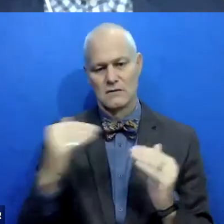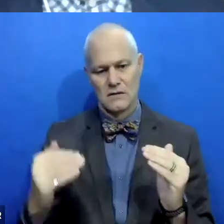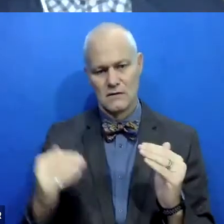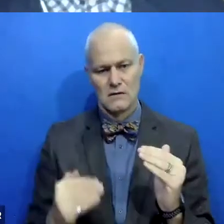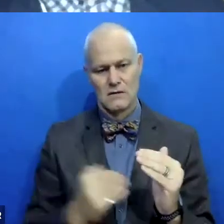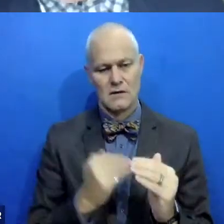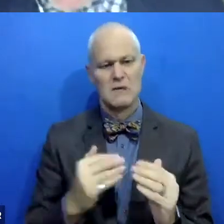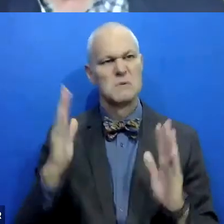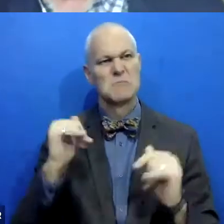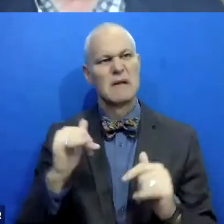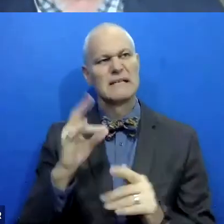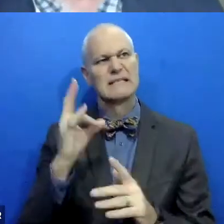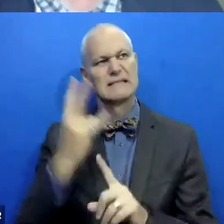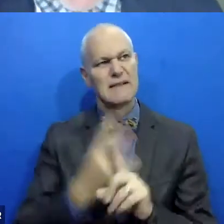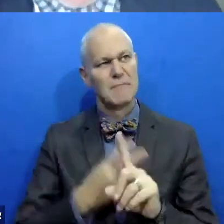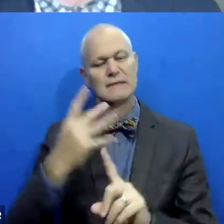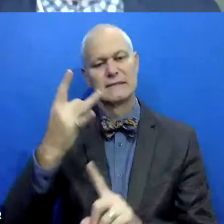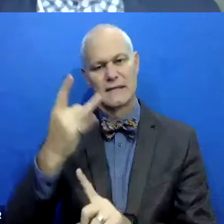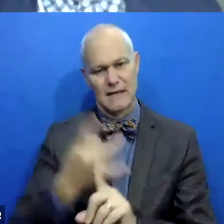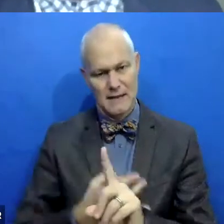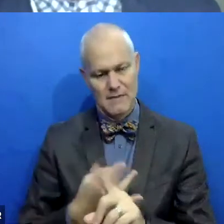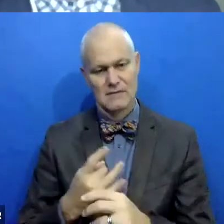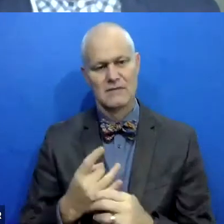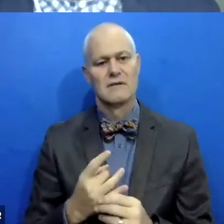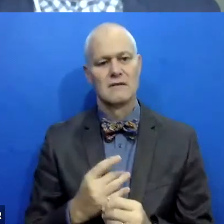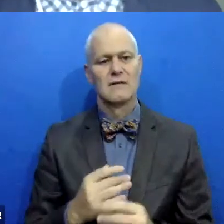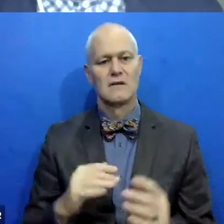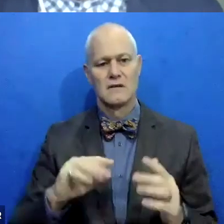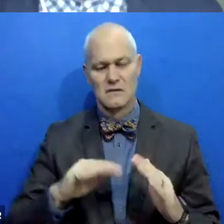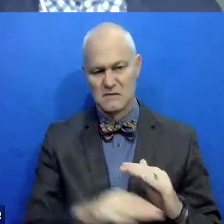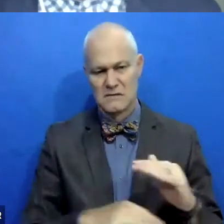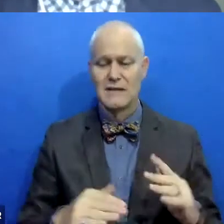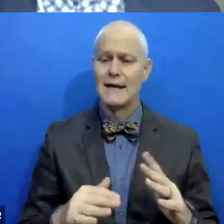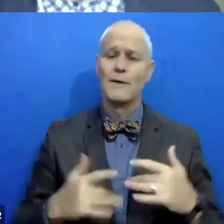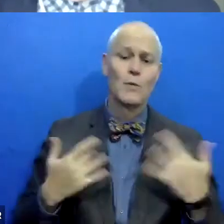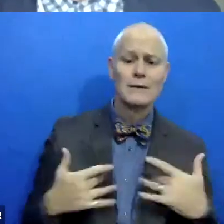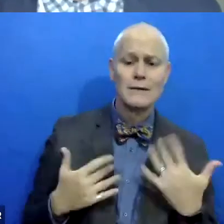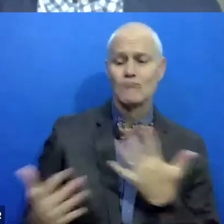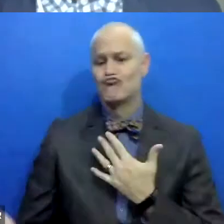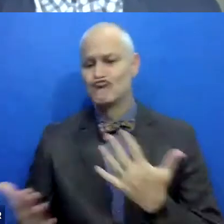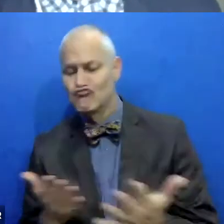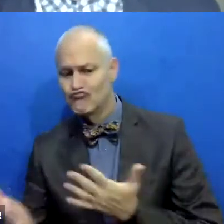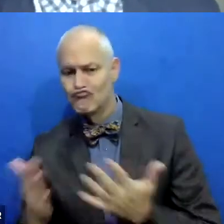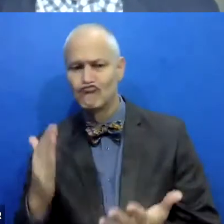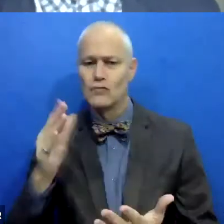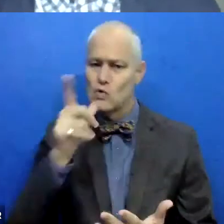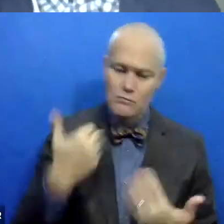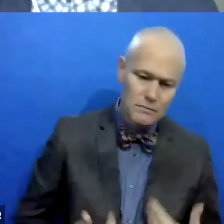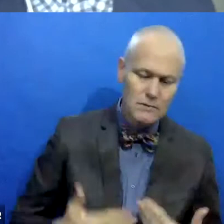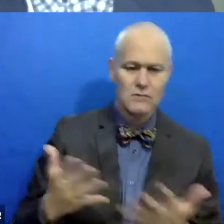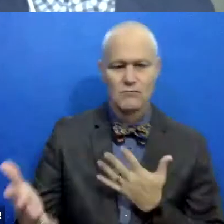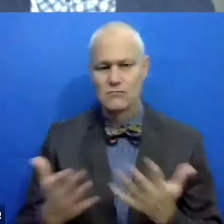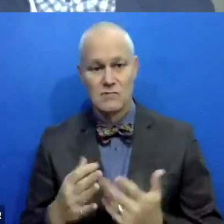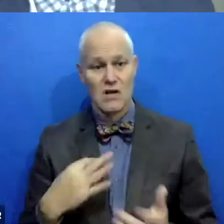seven to eight months. Uh, and those stages start off with very light getting to know your conversation. Uh, the volunteers who have been